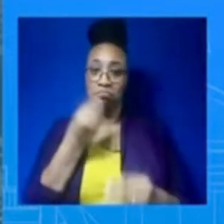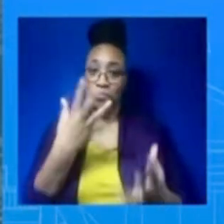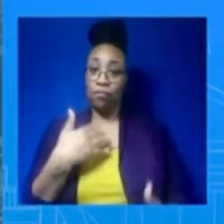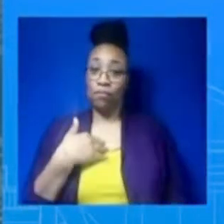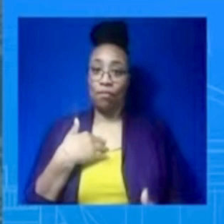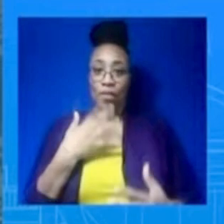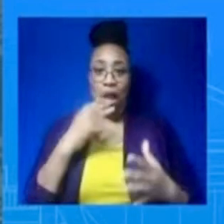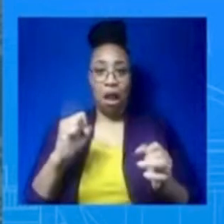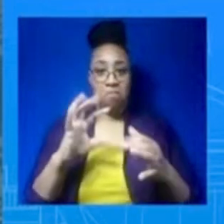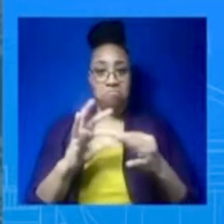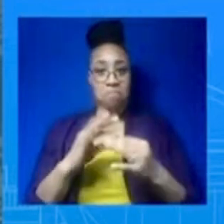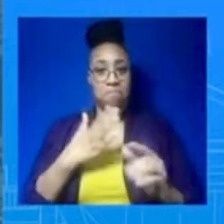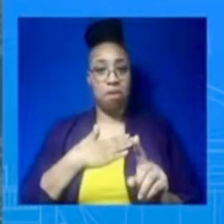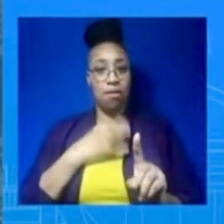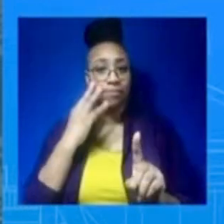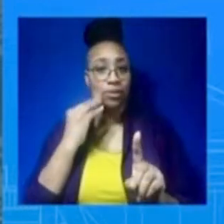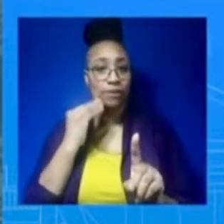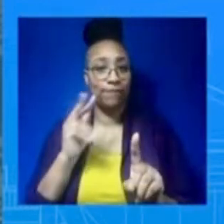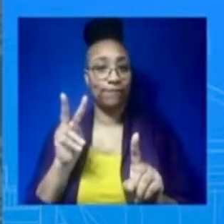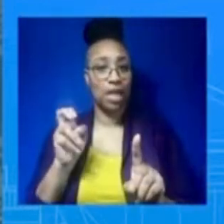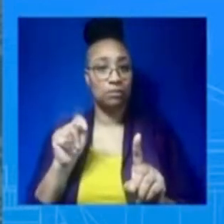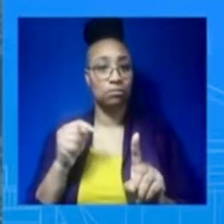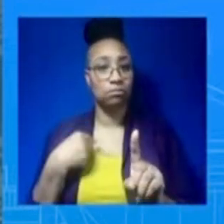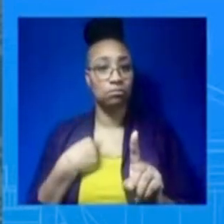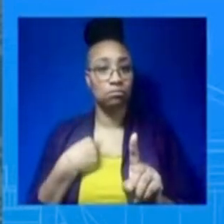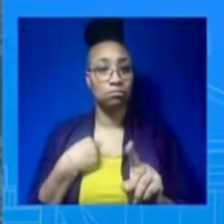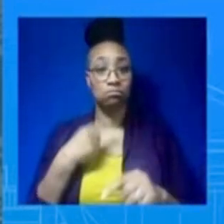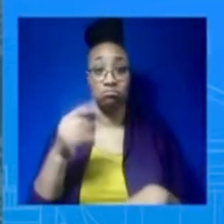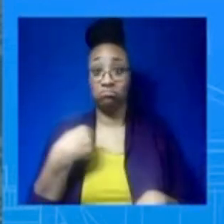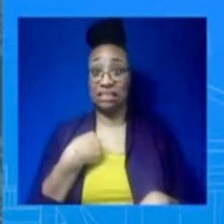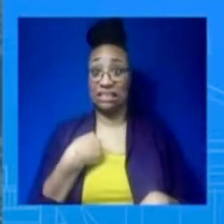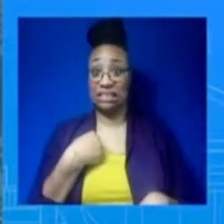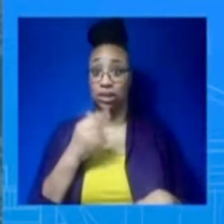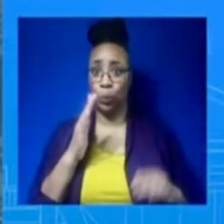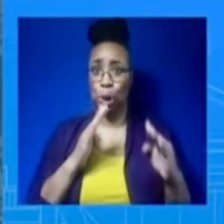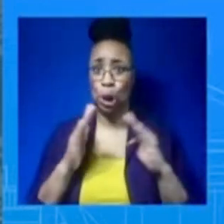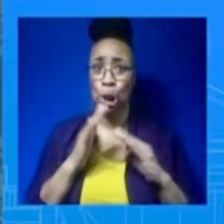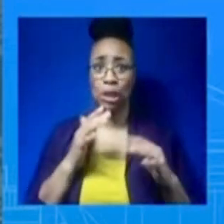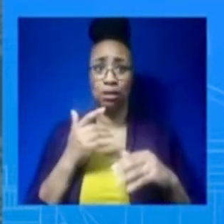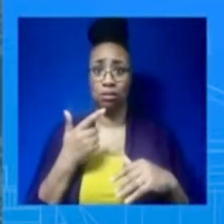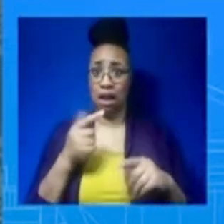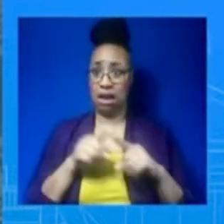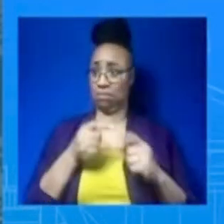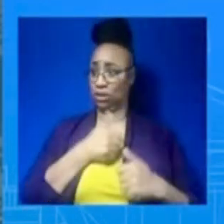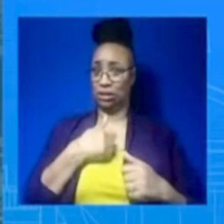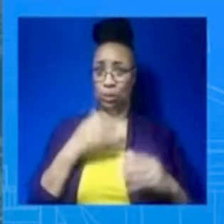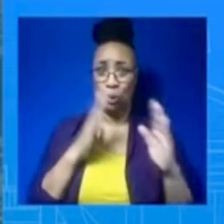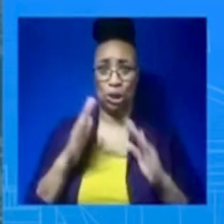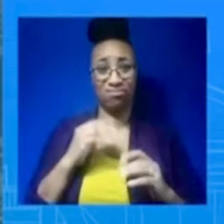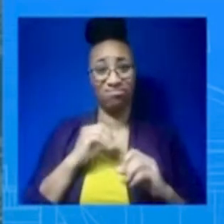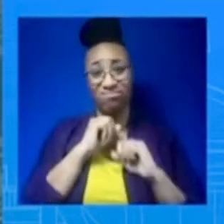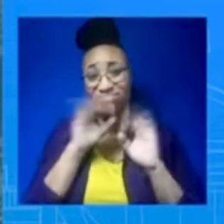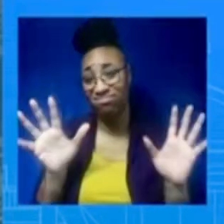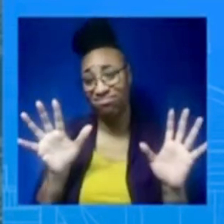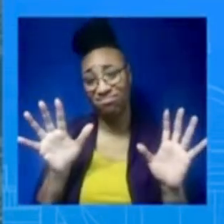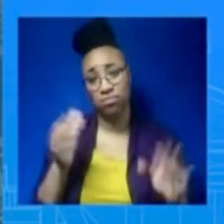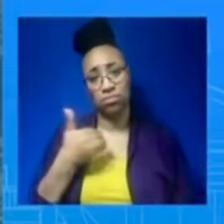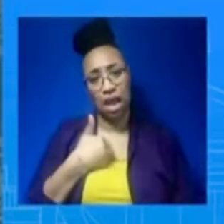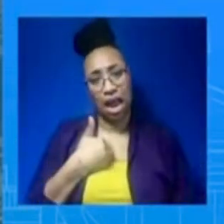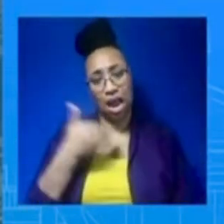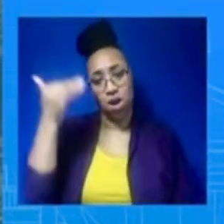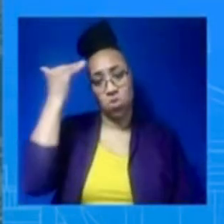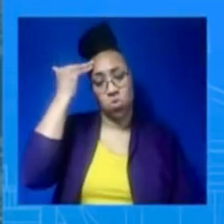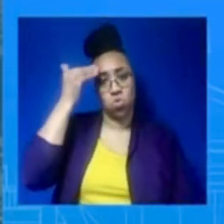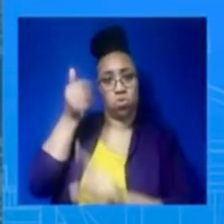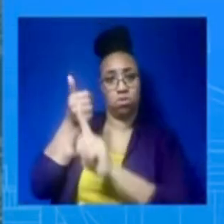President or certainly as President about his concern for the welfare of the men and women in uniform and their families. Not a single bit. And what